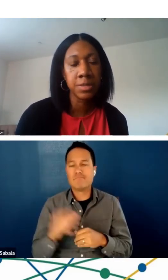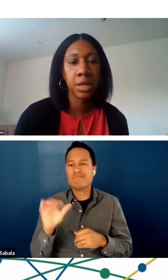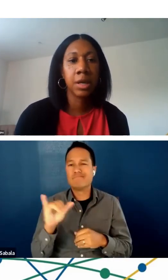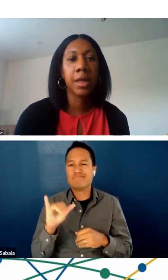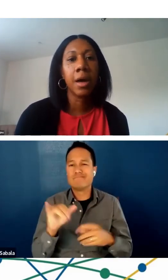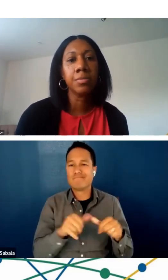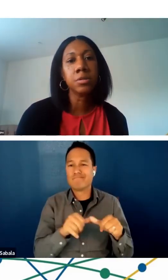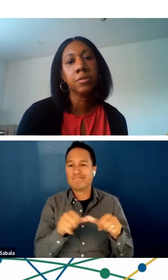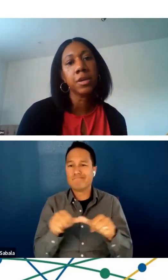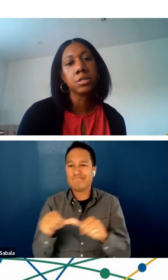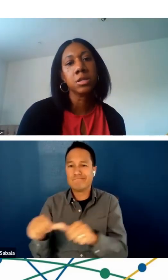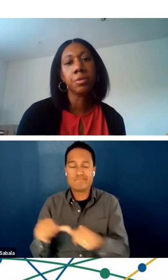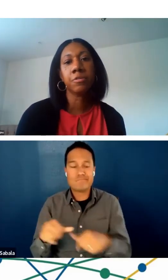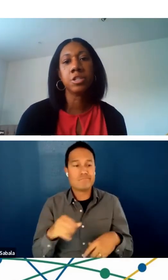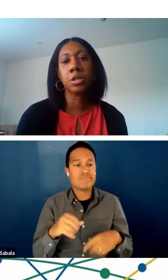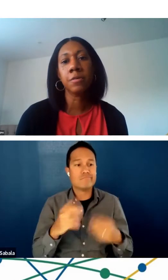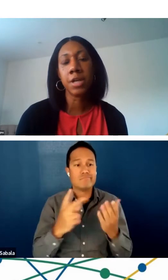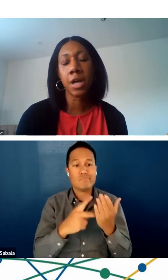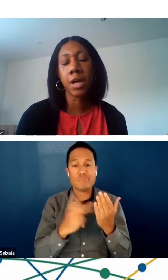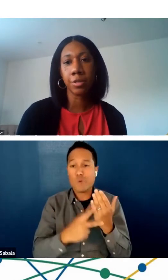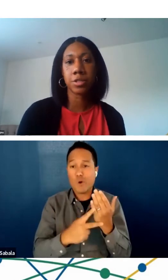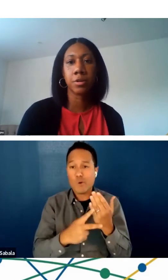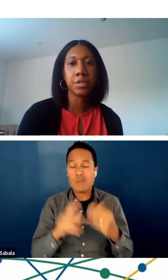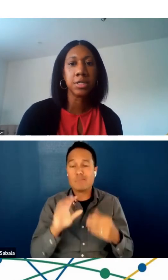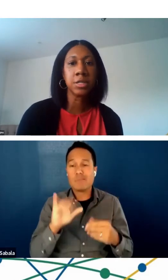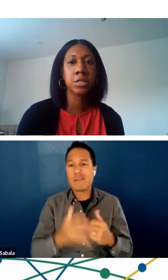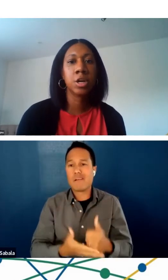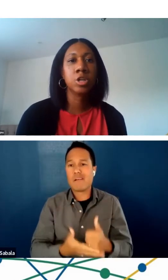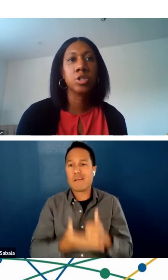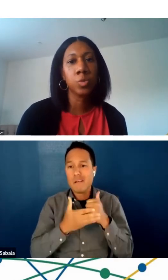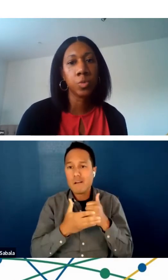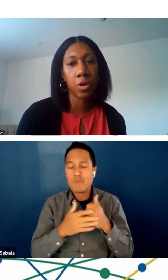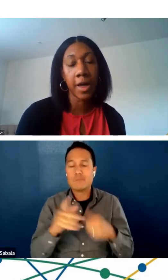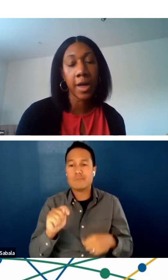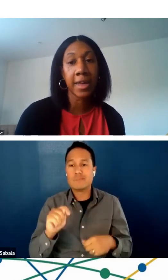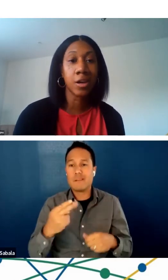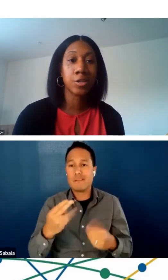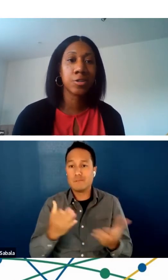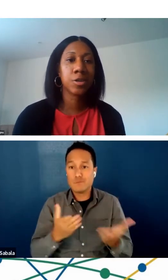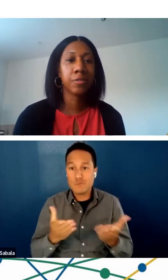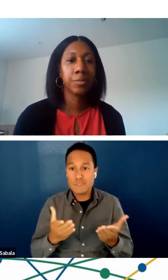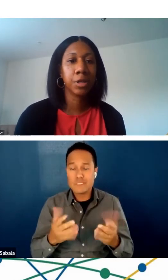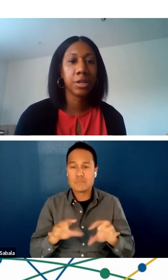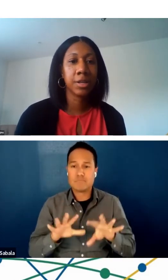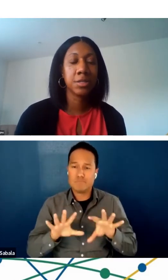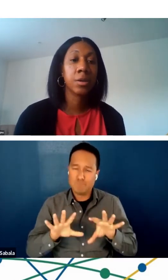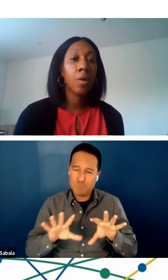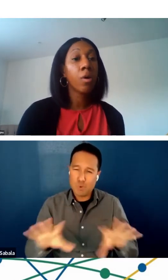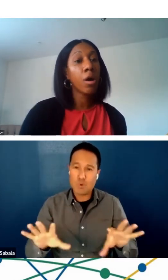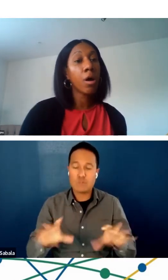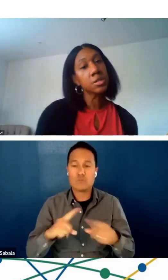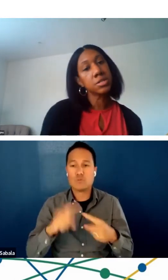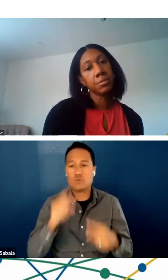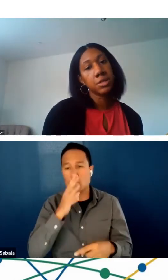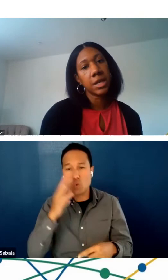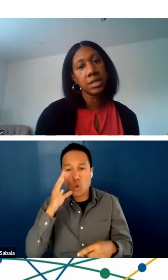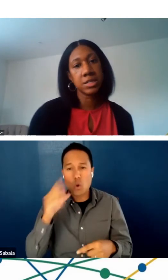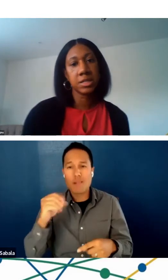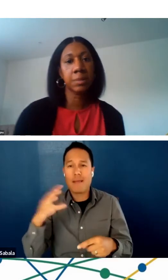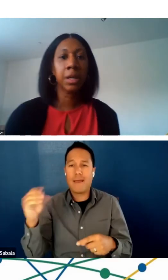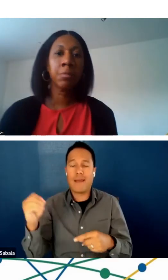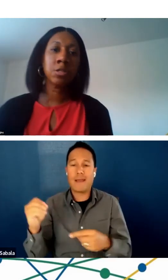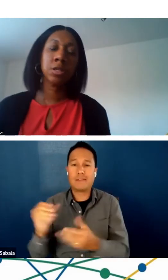grant programs that help to advance the provision of telehealth services to rural and underserved communities, while also